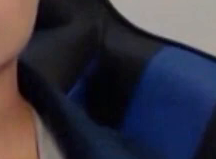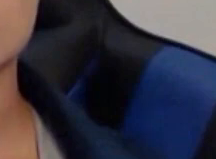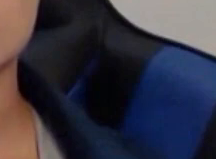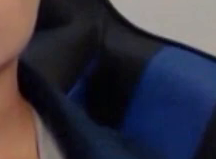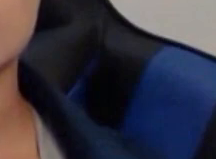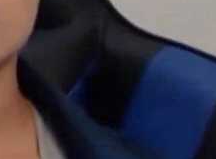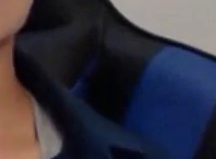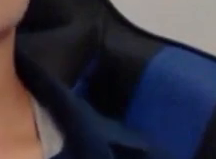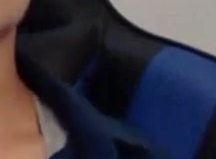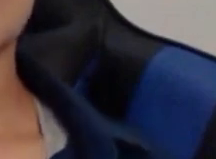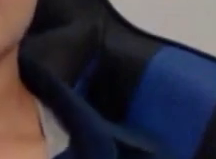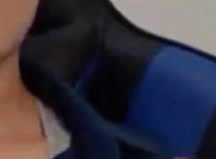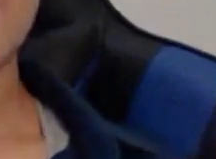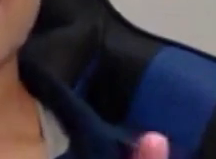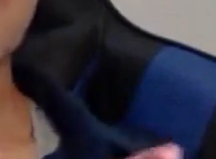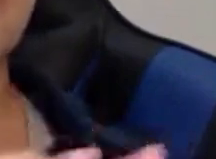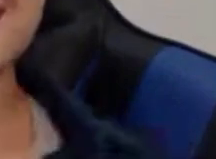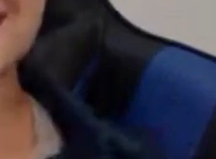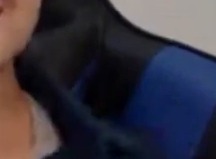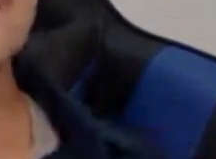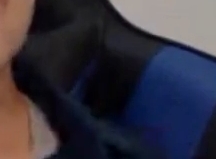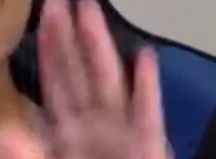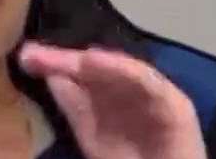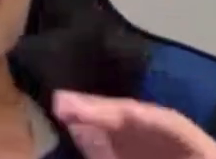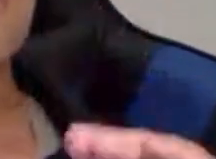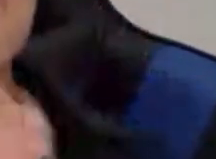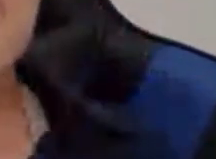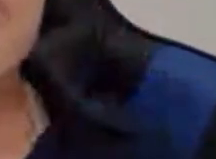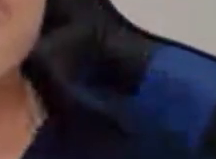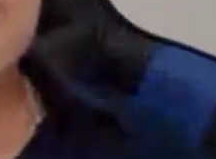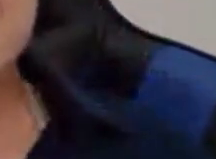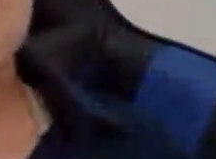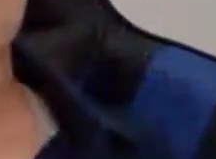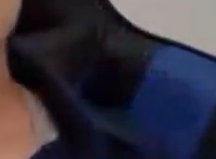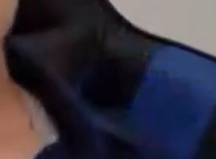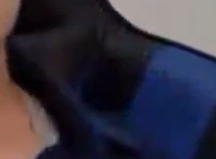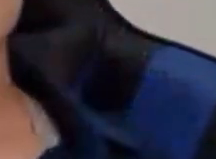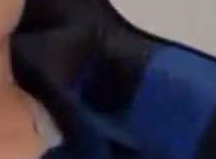And also enjoy pride. That's a good way to also go from here.